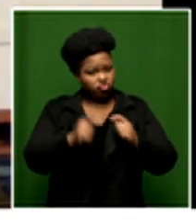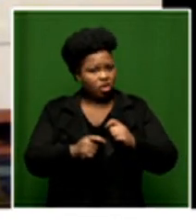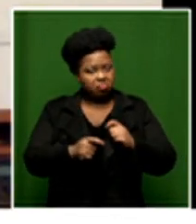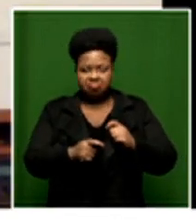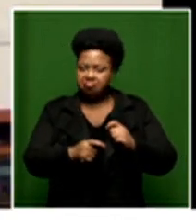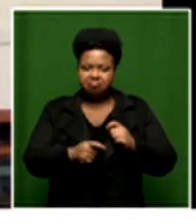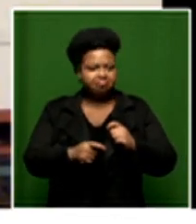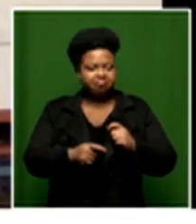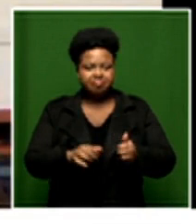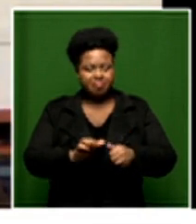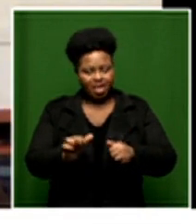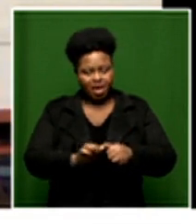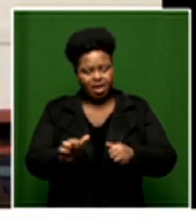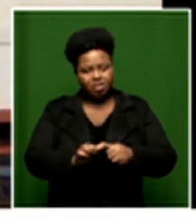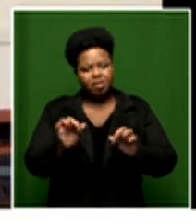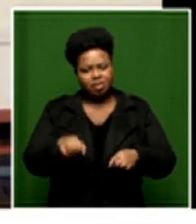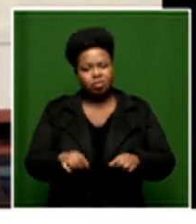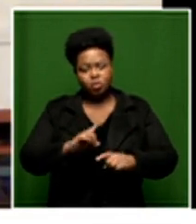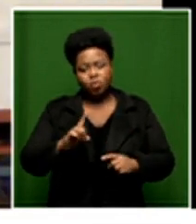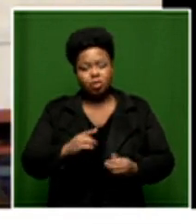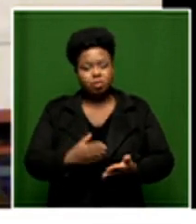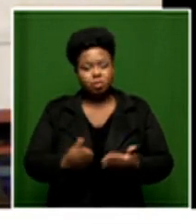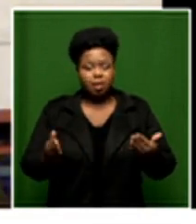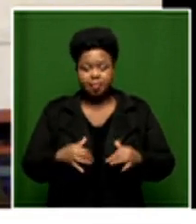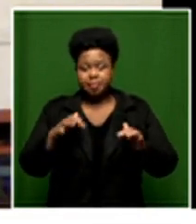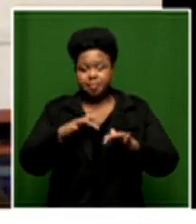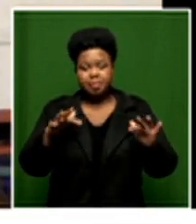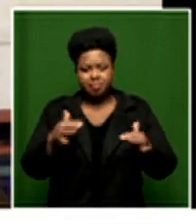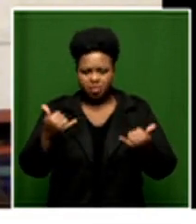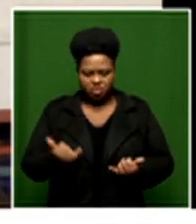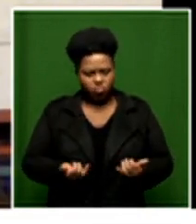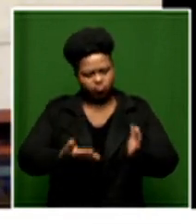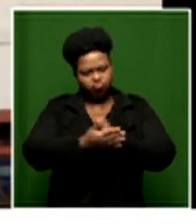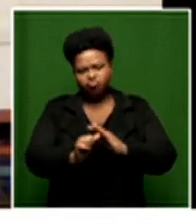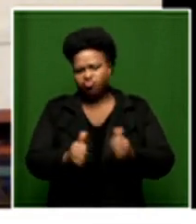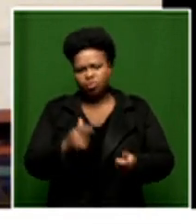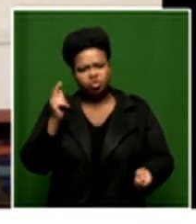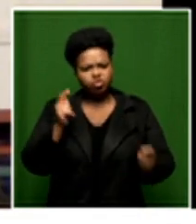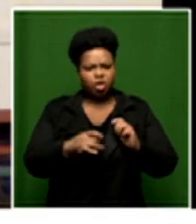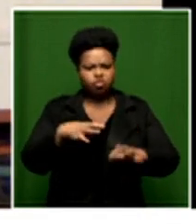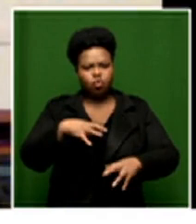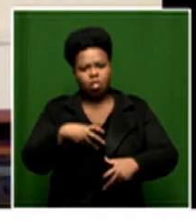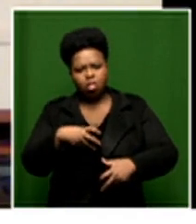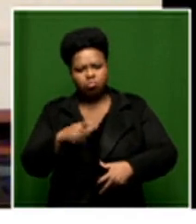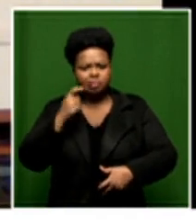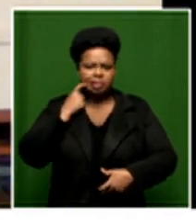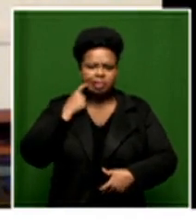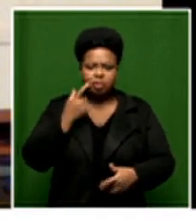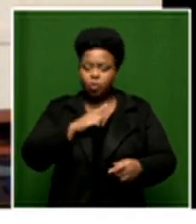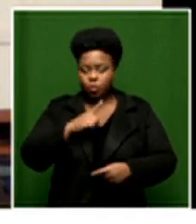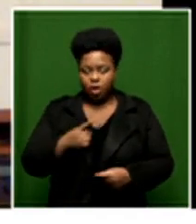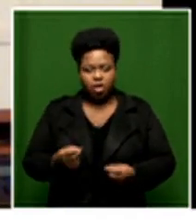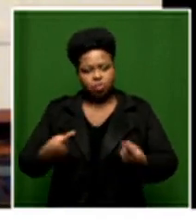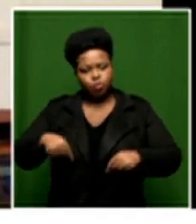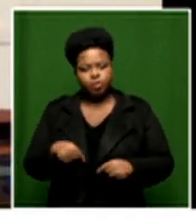population in the world the amount of resilience that our population has the ability to deal with things changing at a rapid pace is already built into